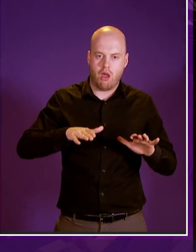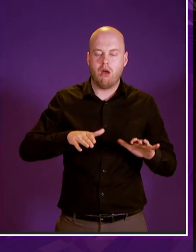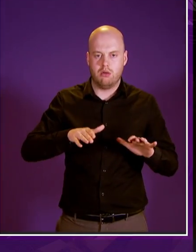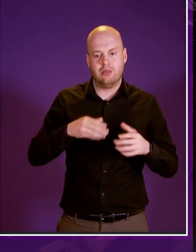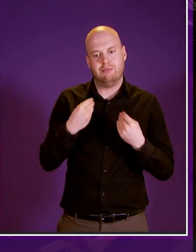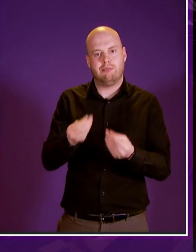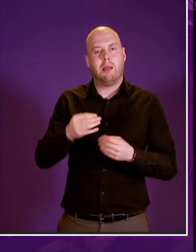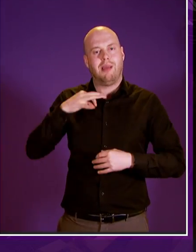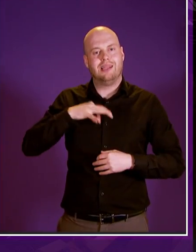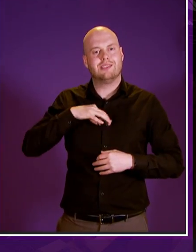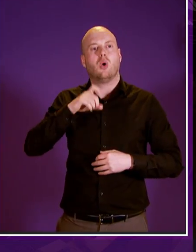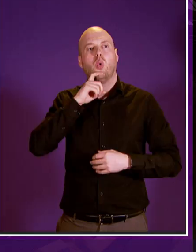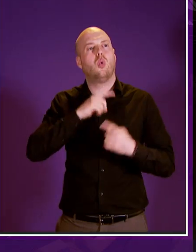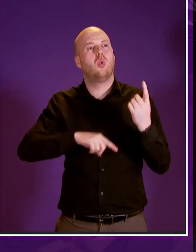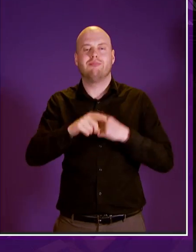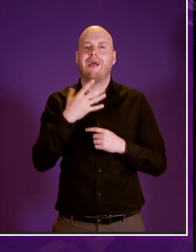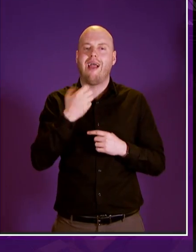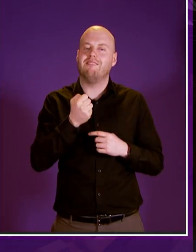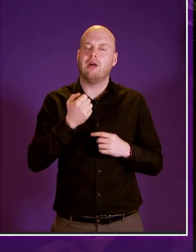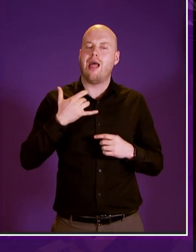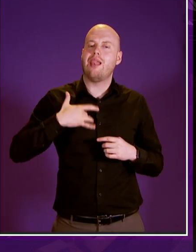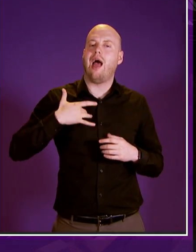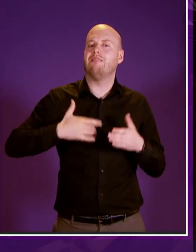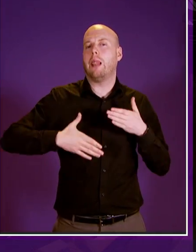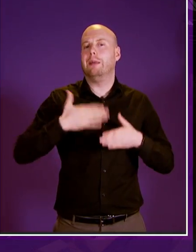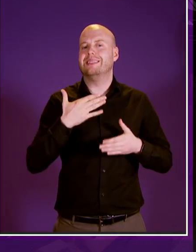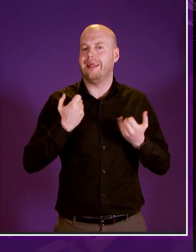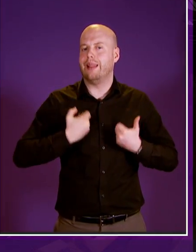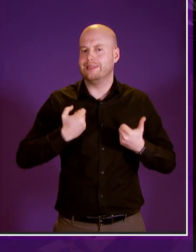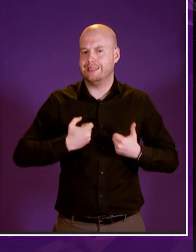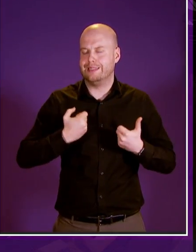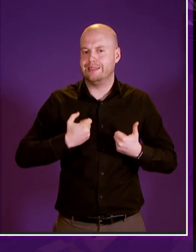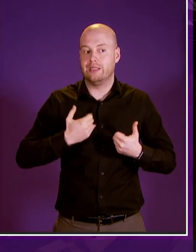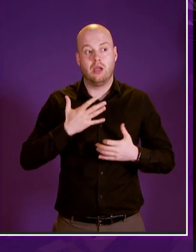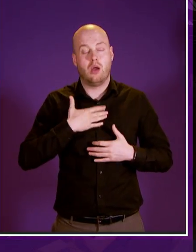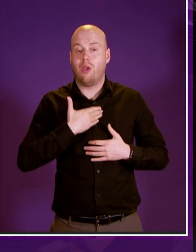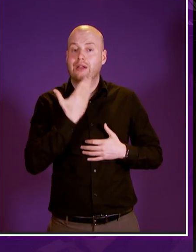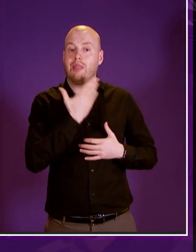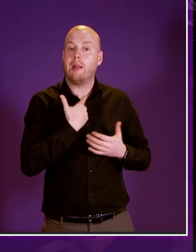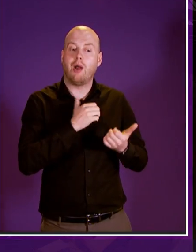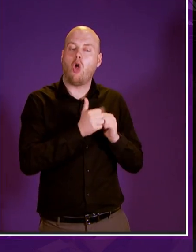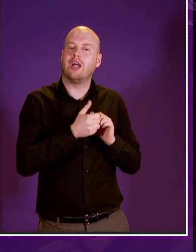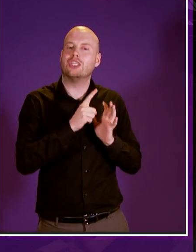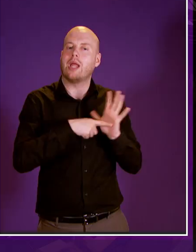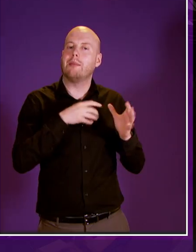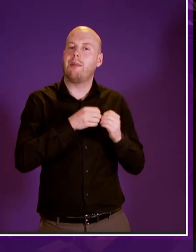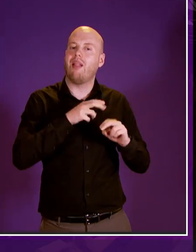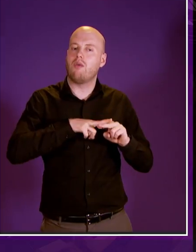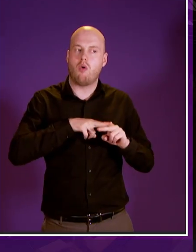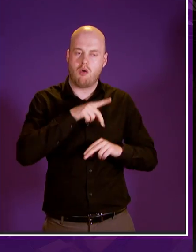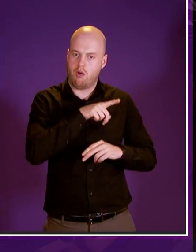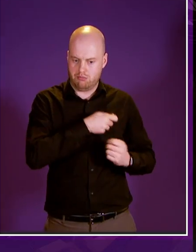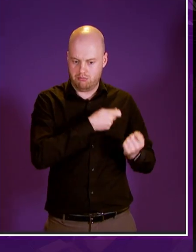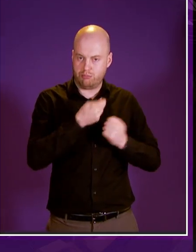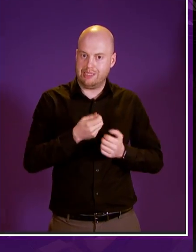facing life-limiting illnesses i would like to thank my colleague jeremy balfour who brought forward amendments in this area and has worked hard to